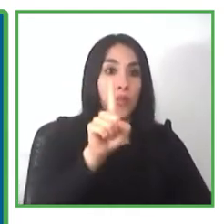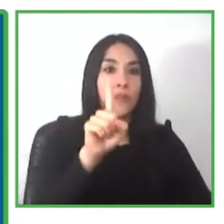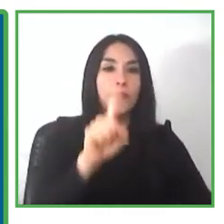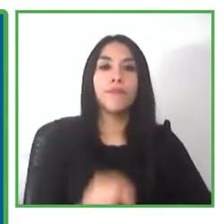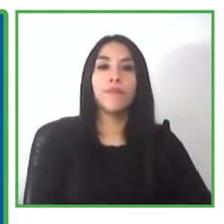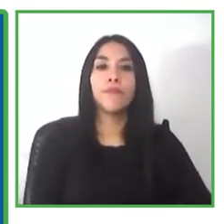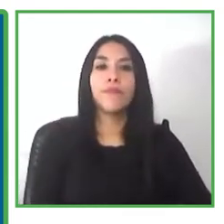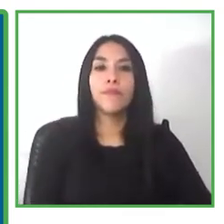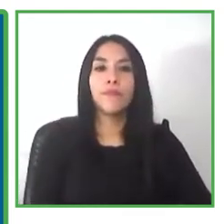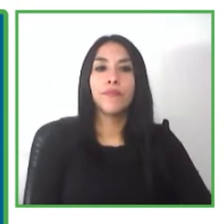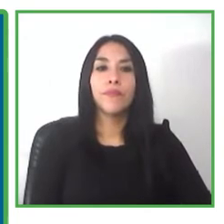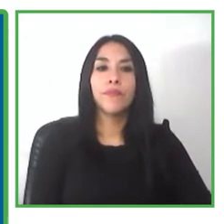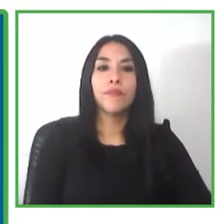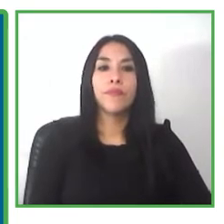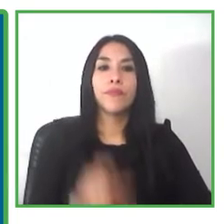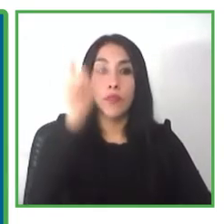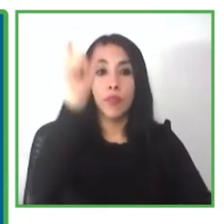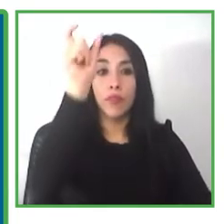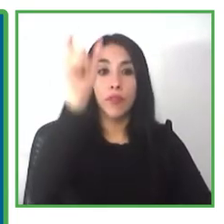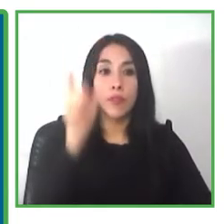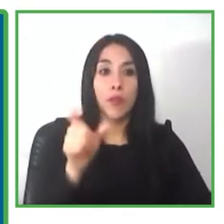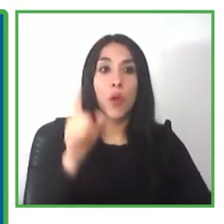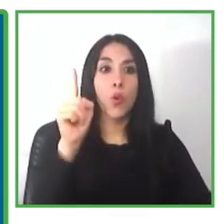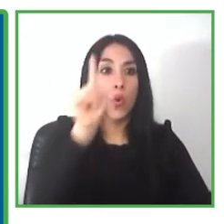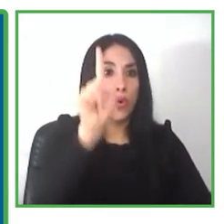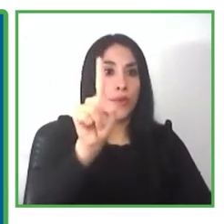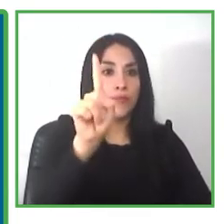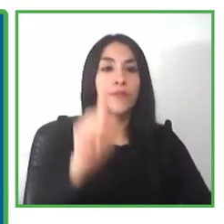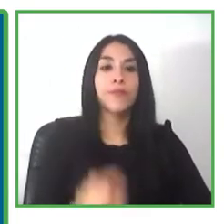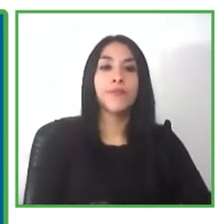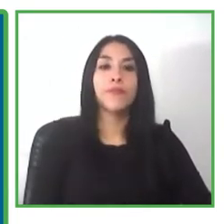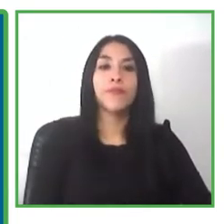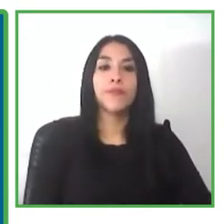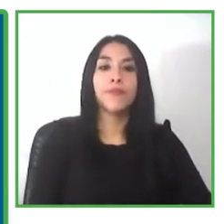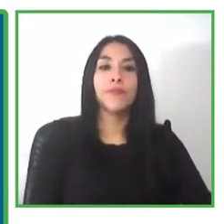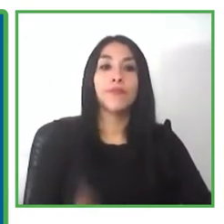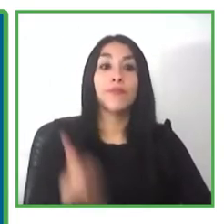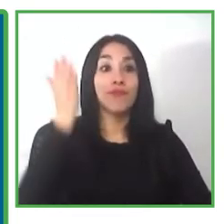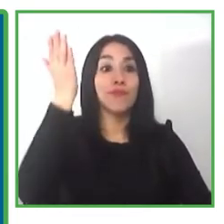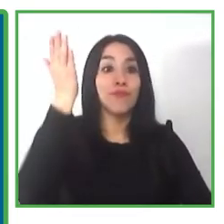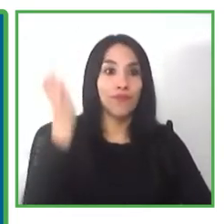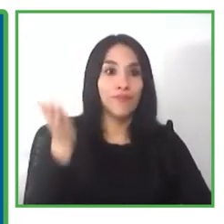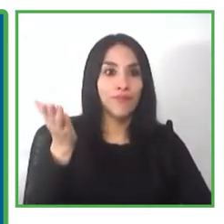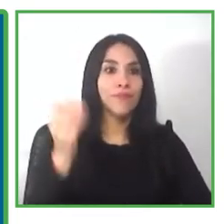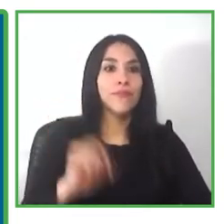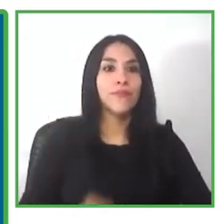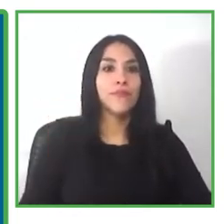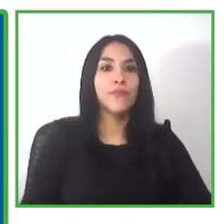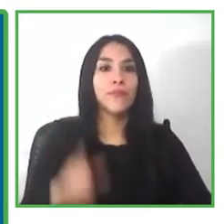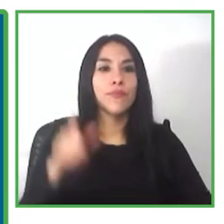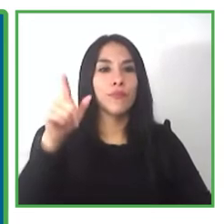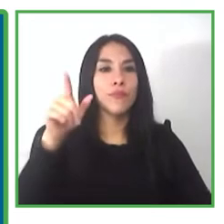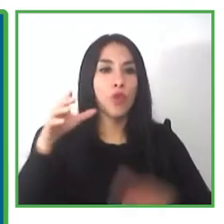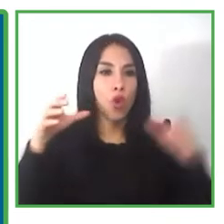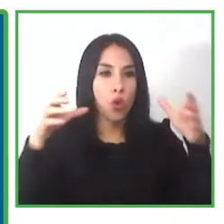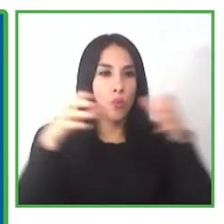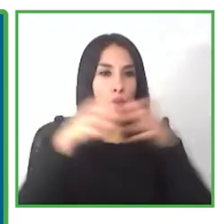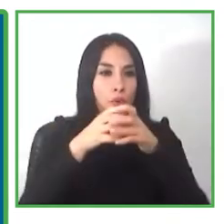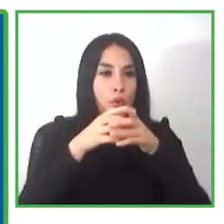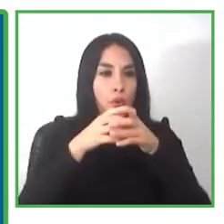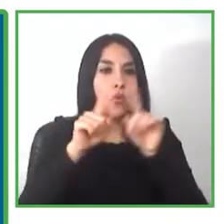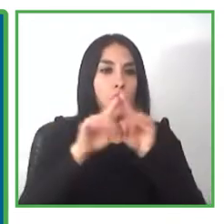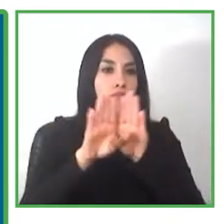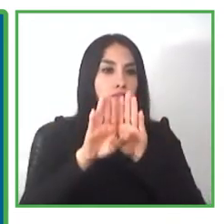now i will give the floor to the first panelists of the session they are from ability and work foundation